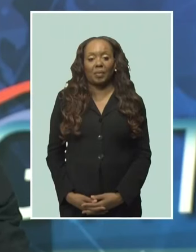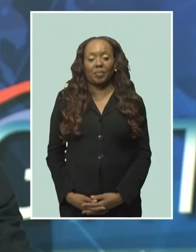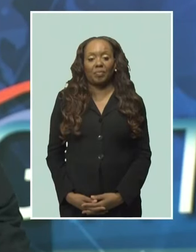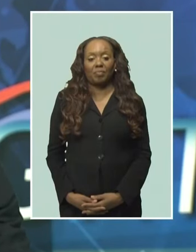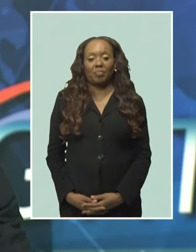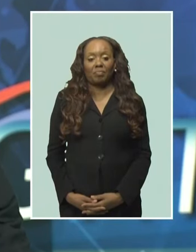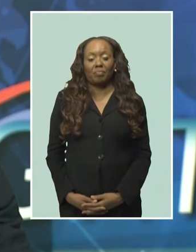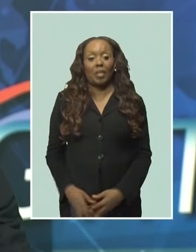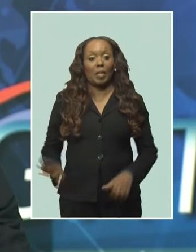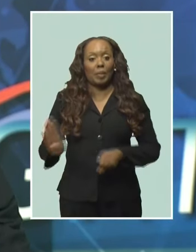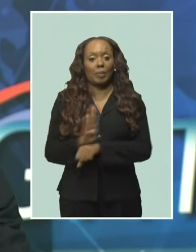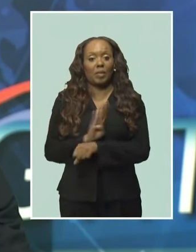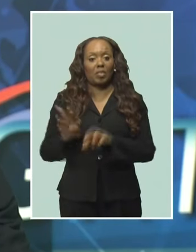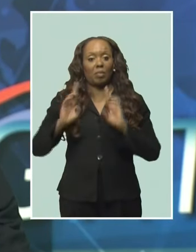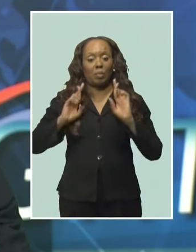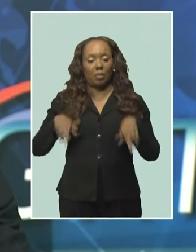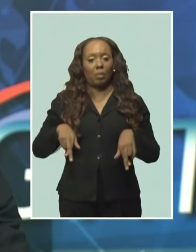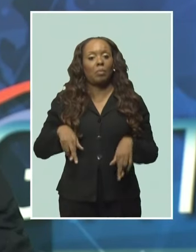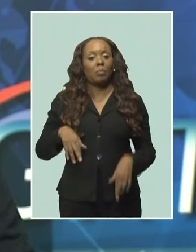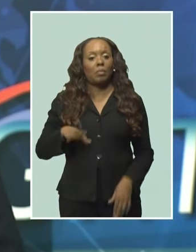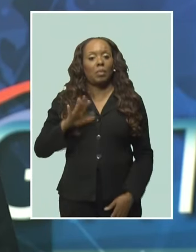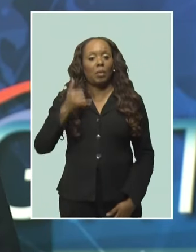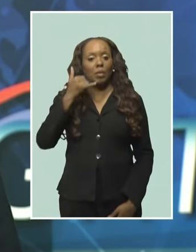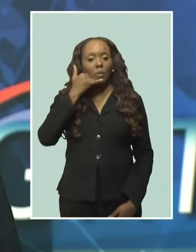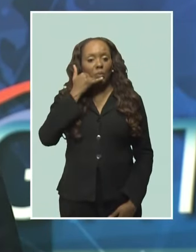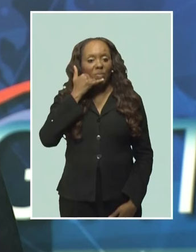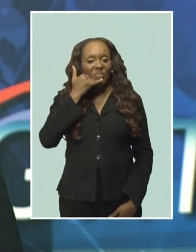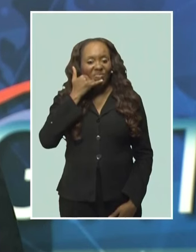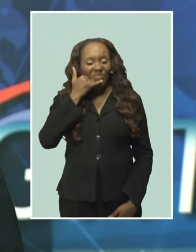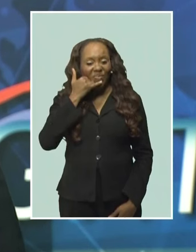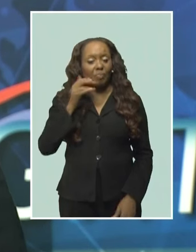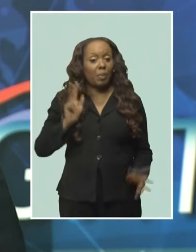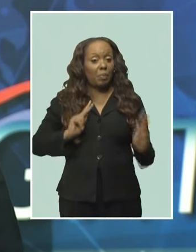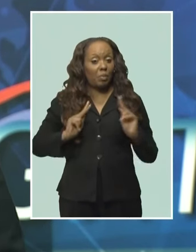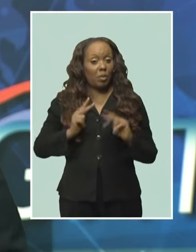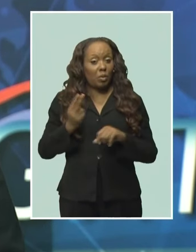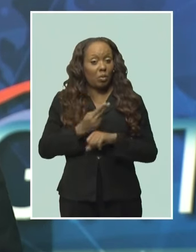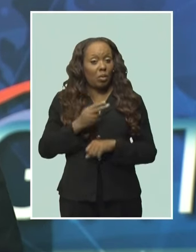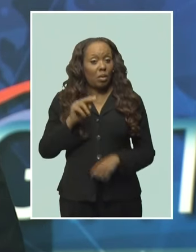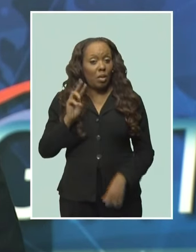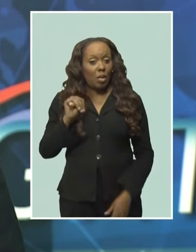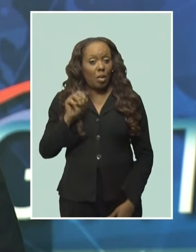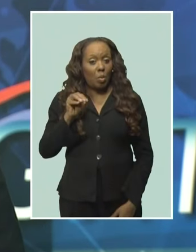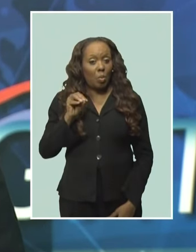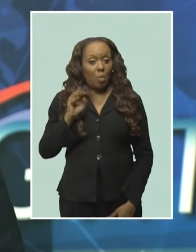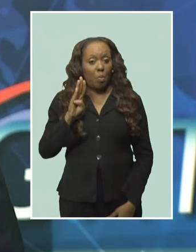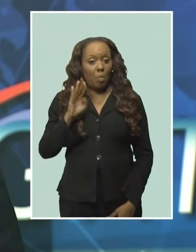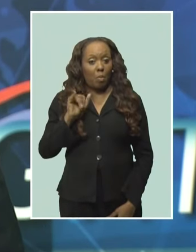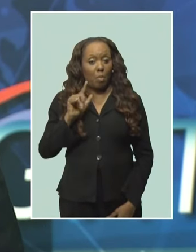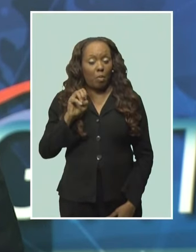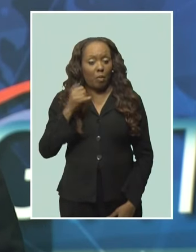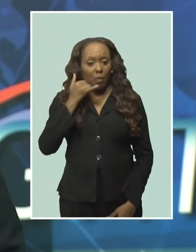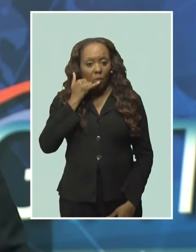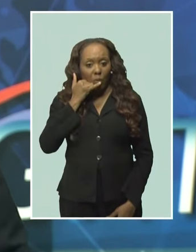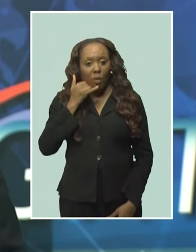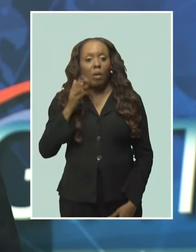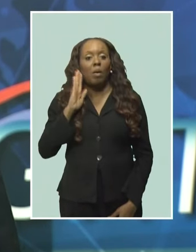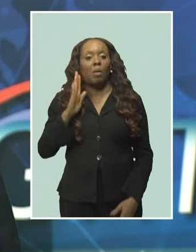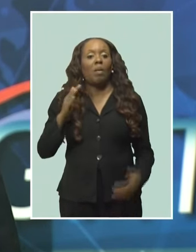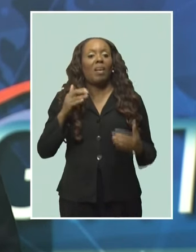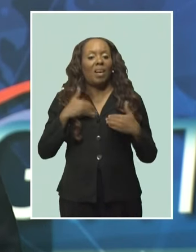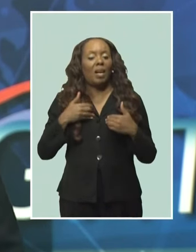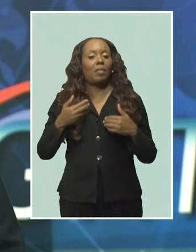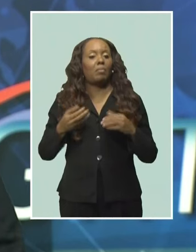In tonight's business report, mobile phone users will benefit from increased legislative protection come April the 1st.